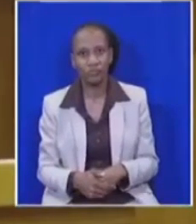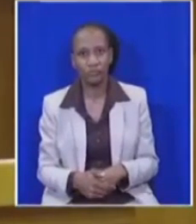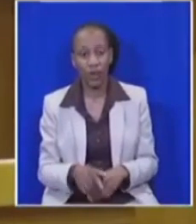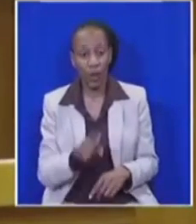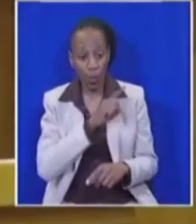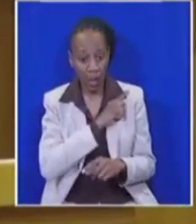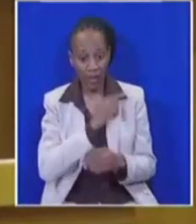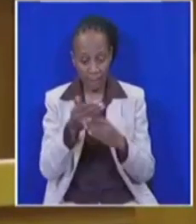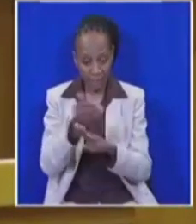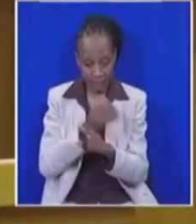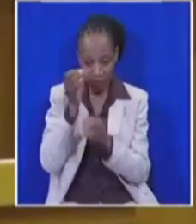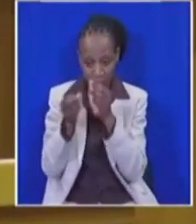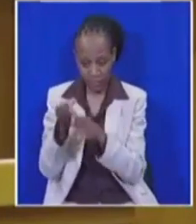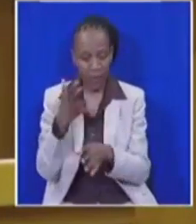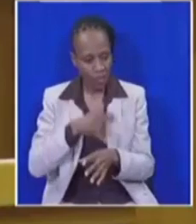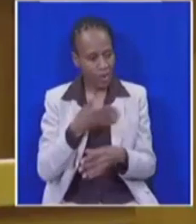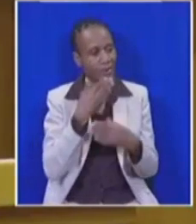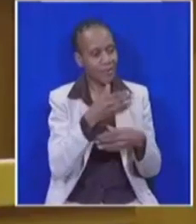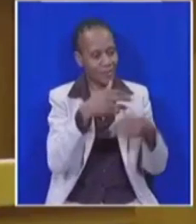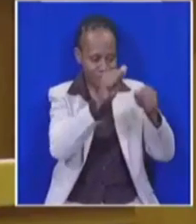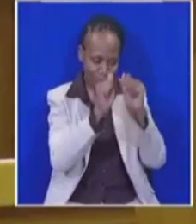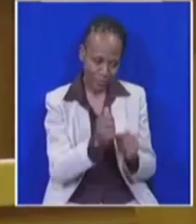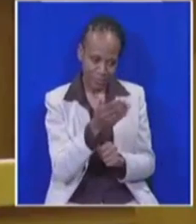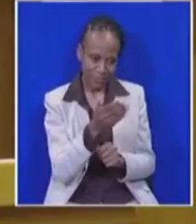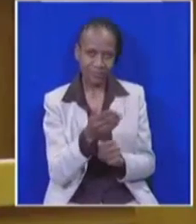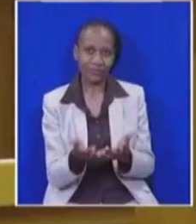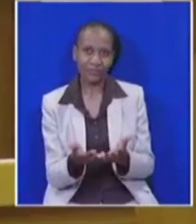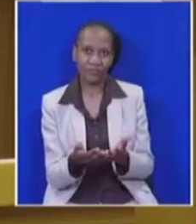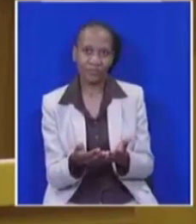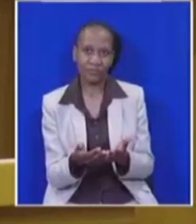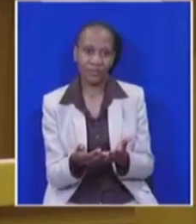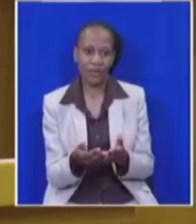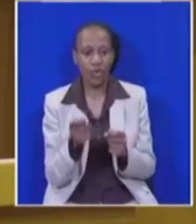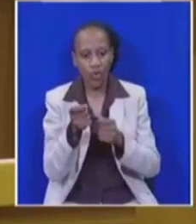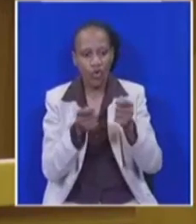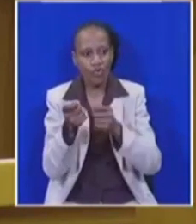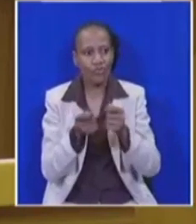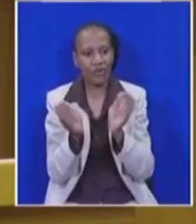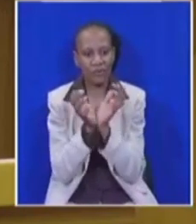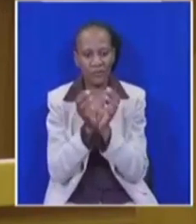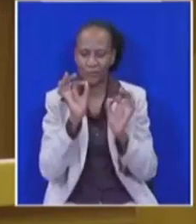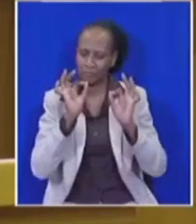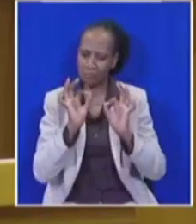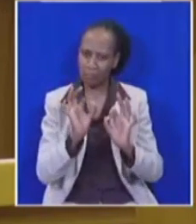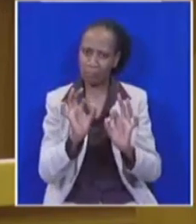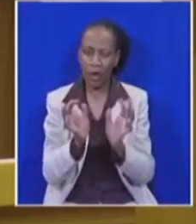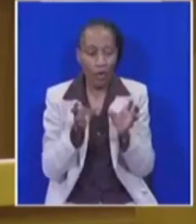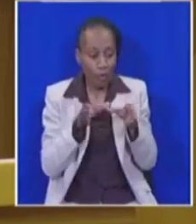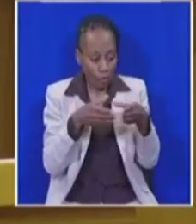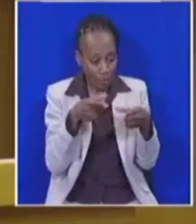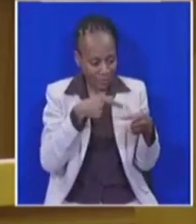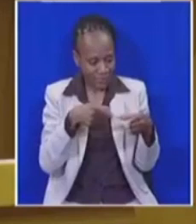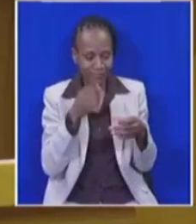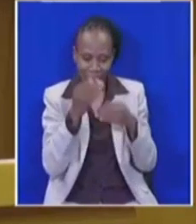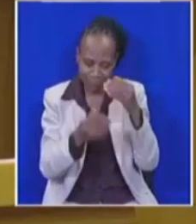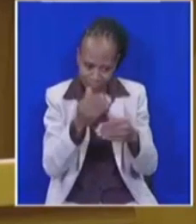the reasons why not, I'd like to thank the chairperson for running a relatively clean ship and running a relatively efficient committee. I think